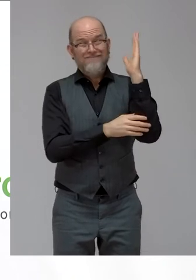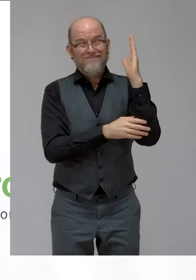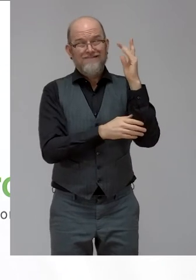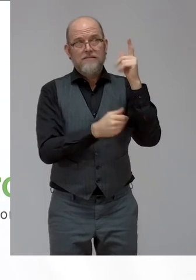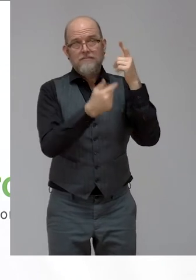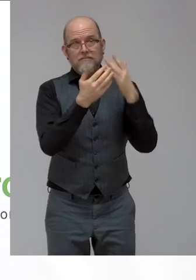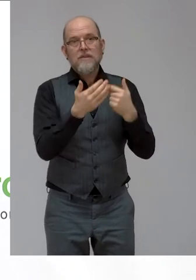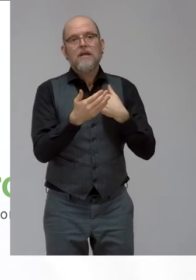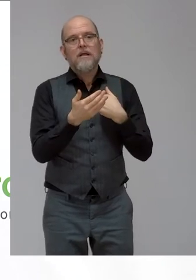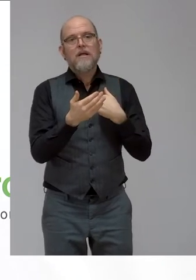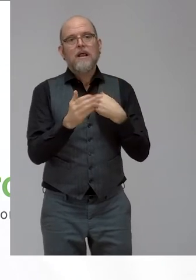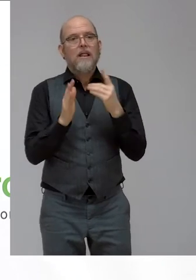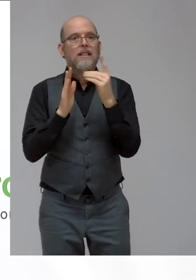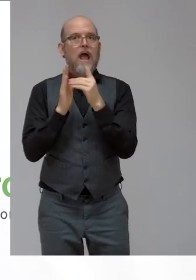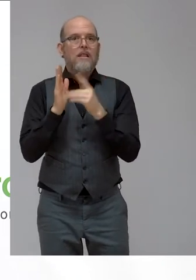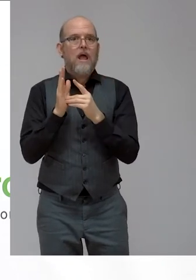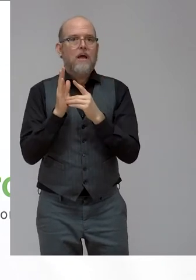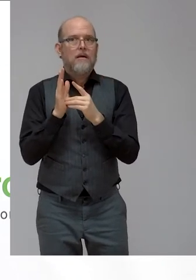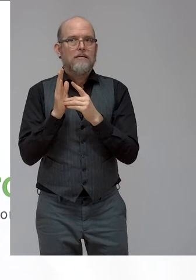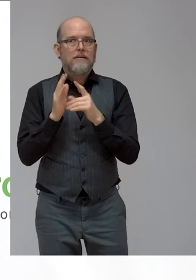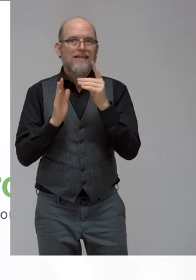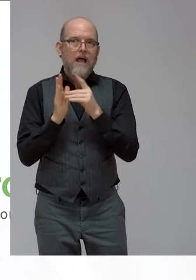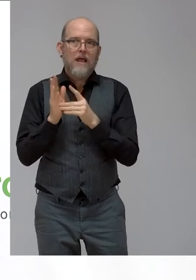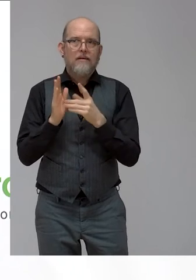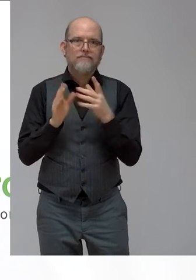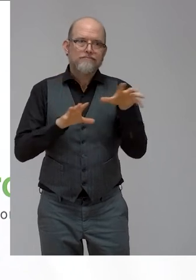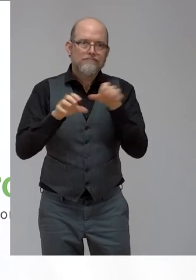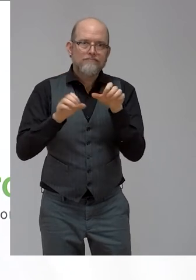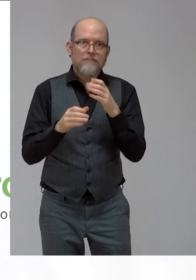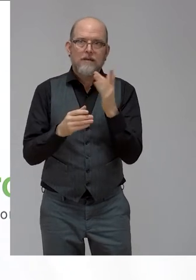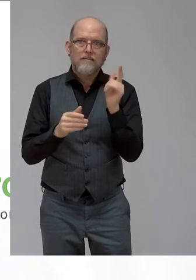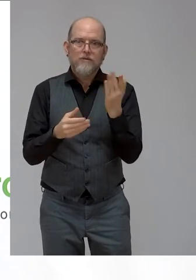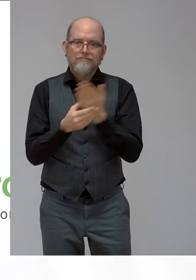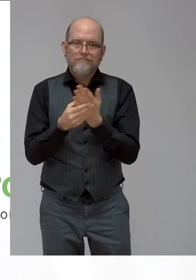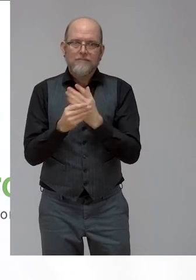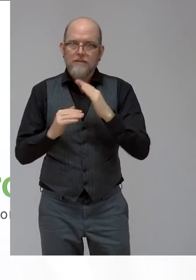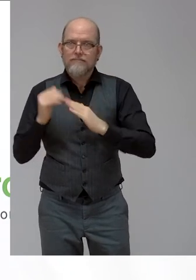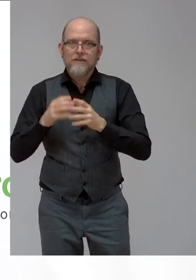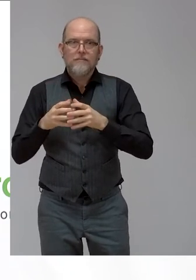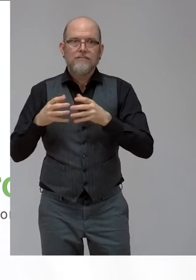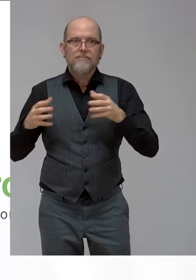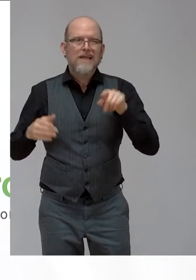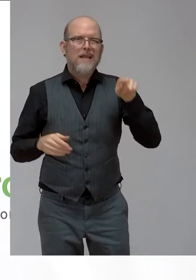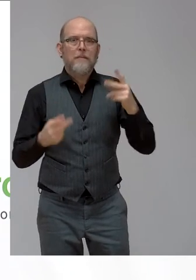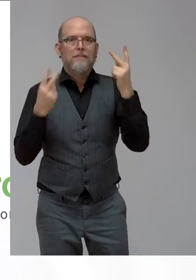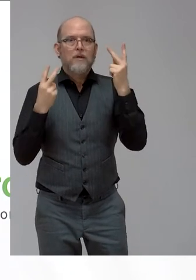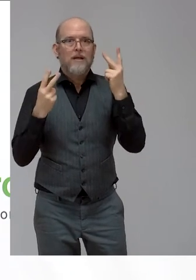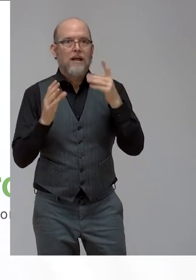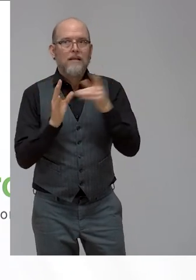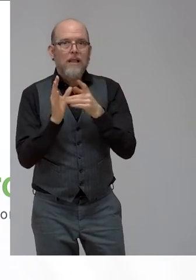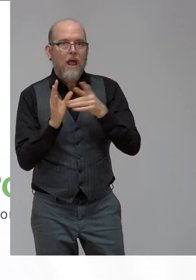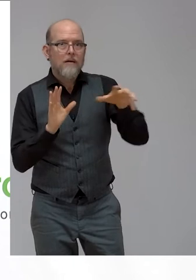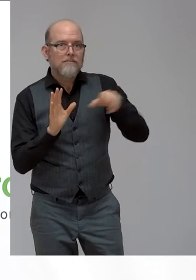data, which is a very important piece of work that we always use. Third party evidence